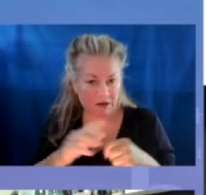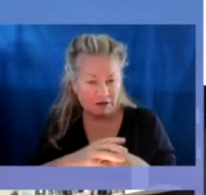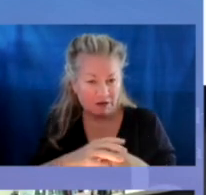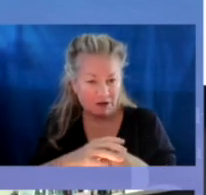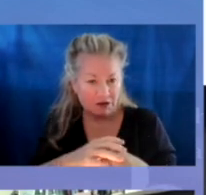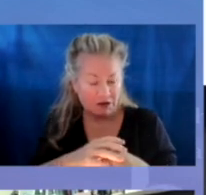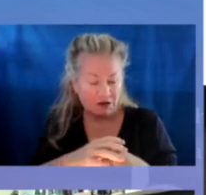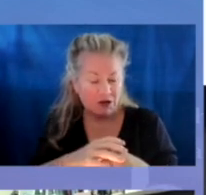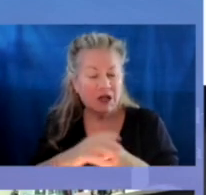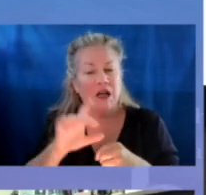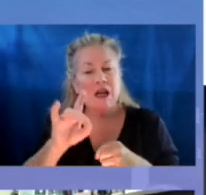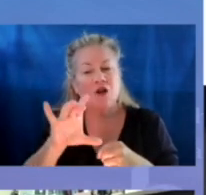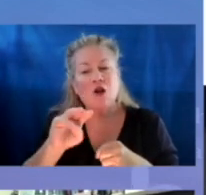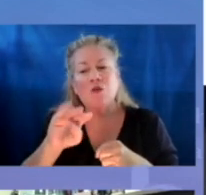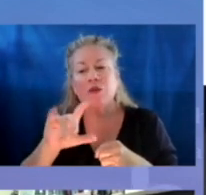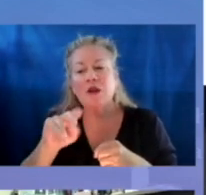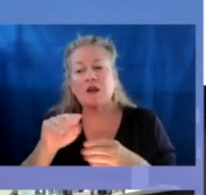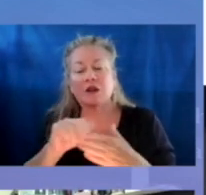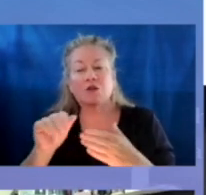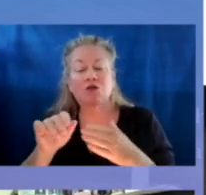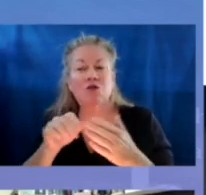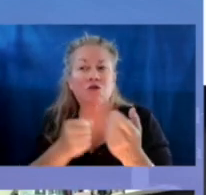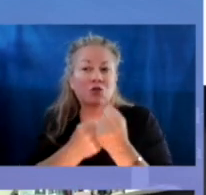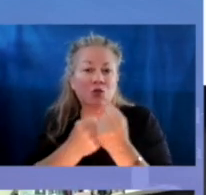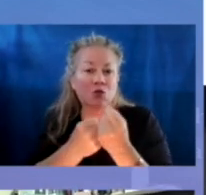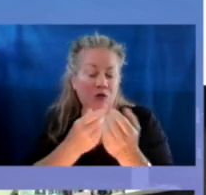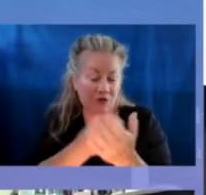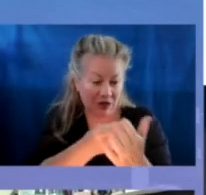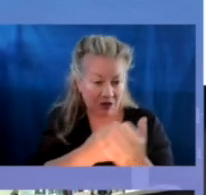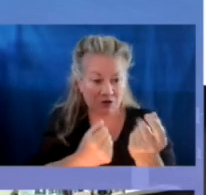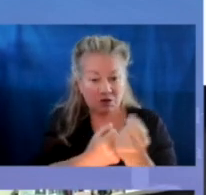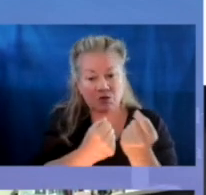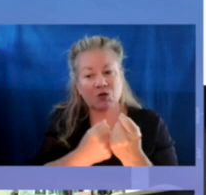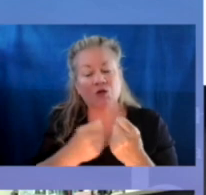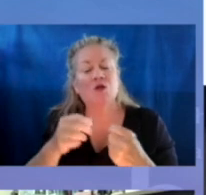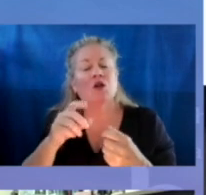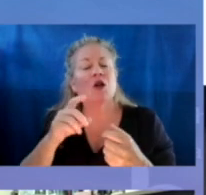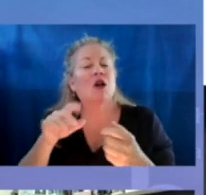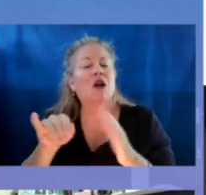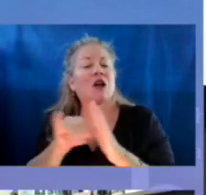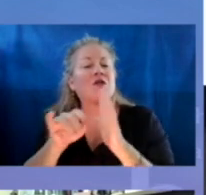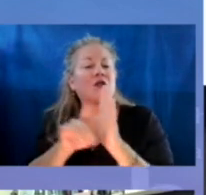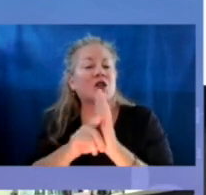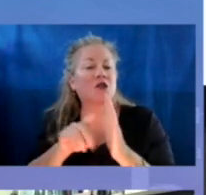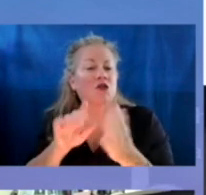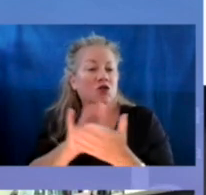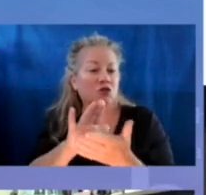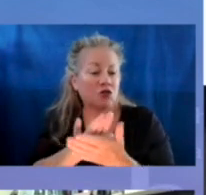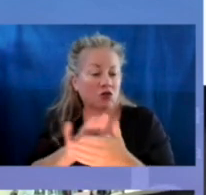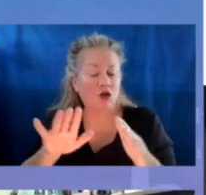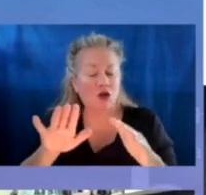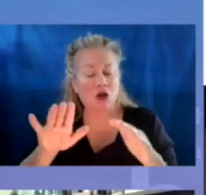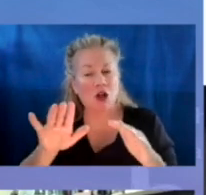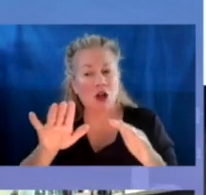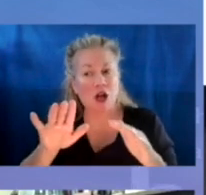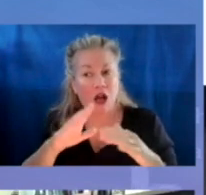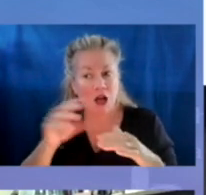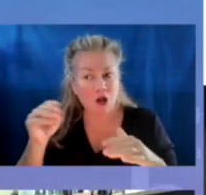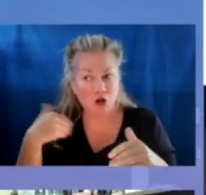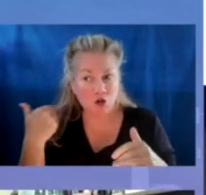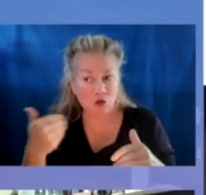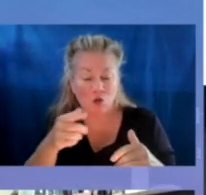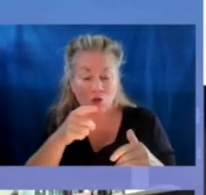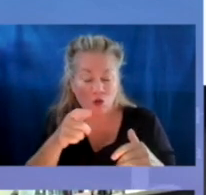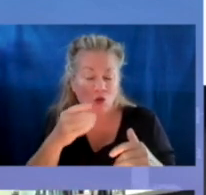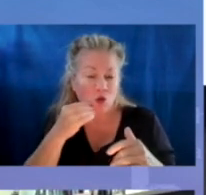million in funding to support the identification, enrollment, and school participation of children and youth who are homeless.